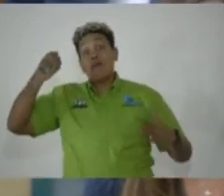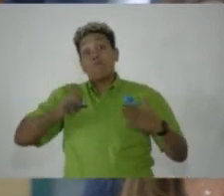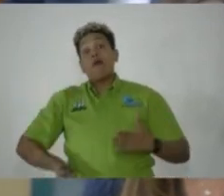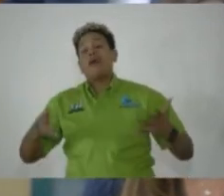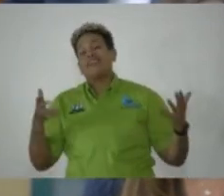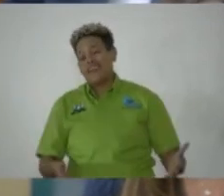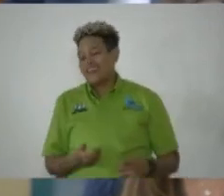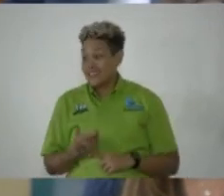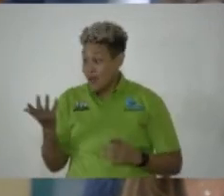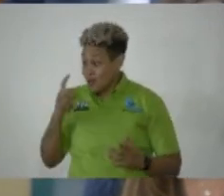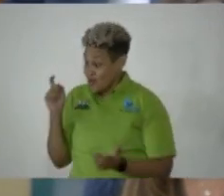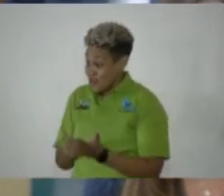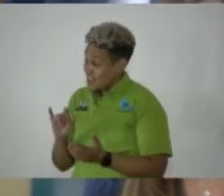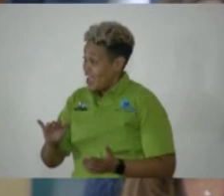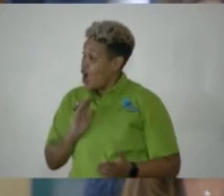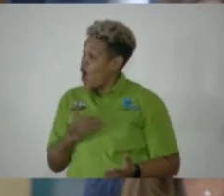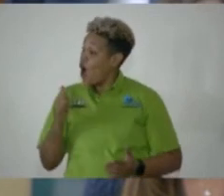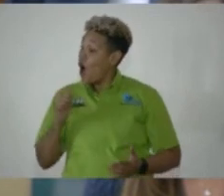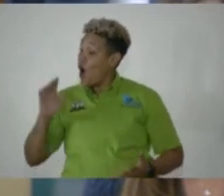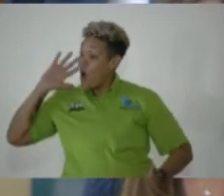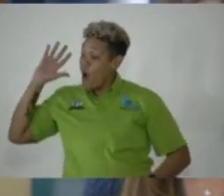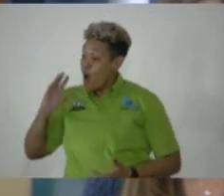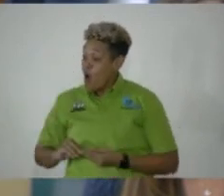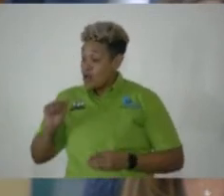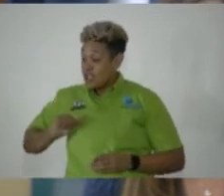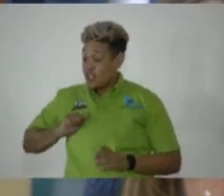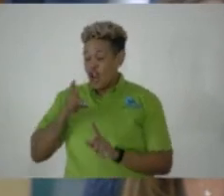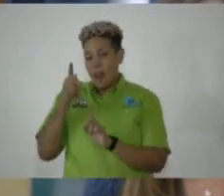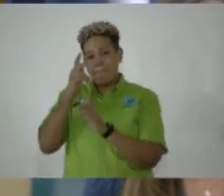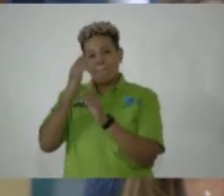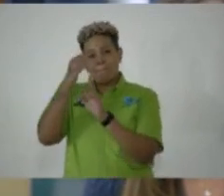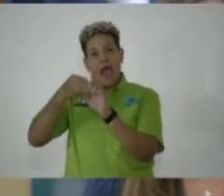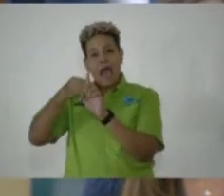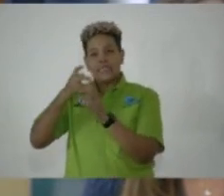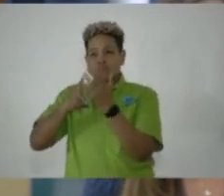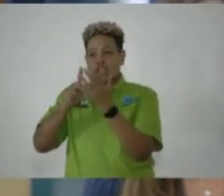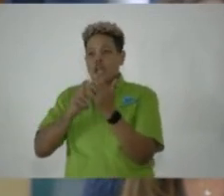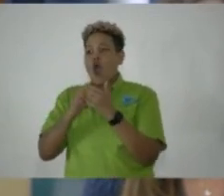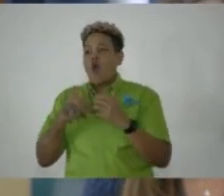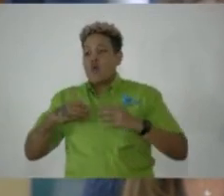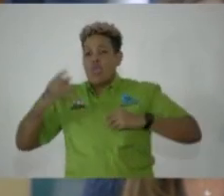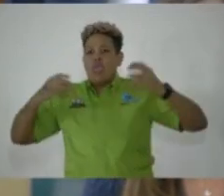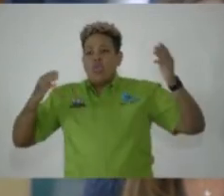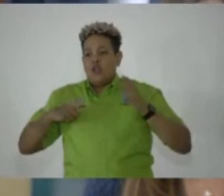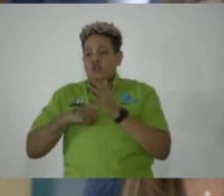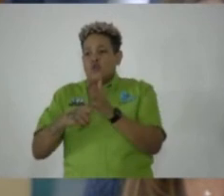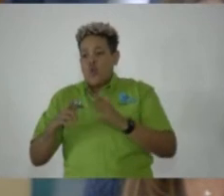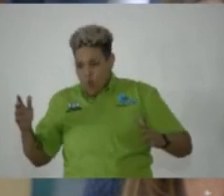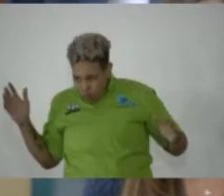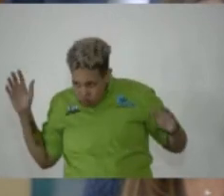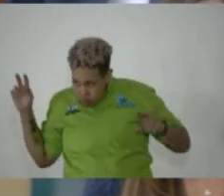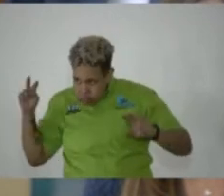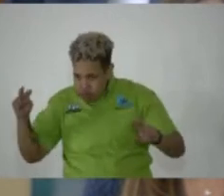is to recognize our own internal prejudices and how we have acted over the years towards